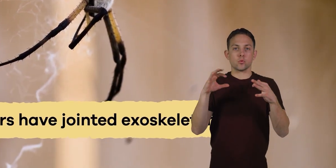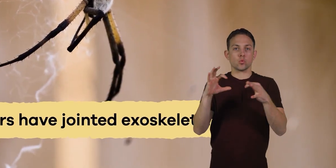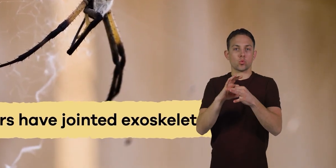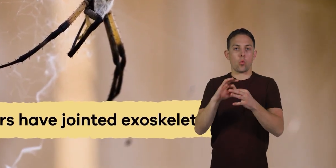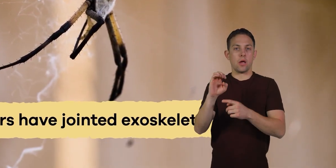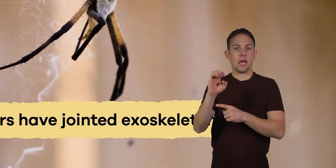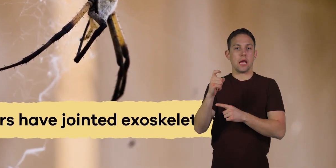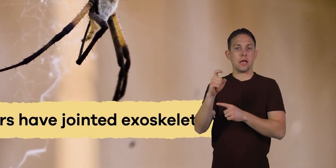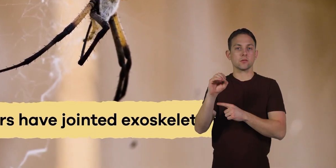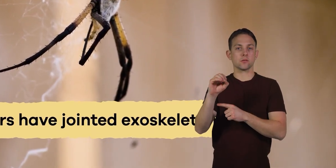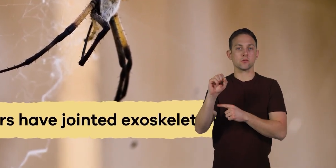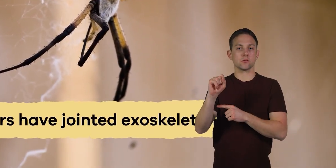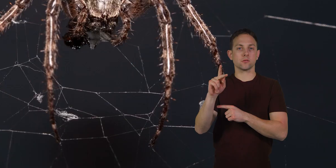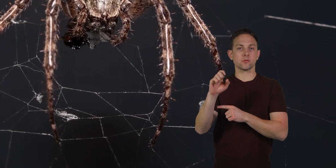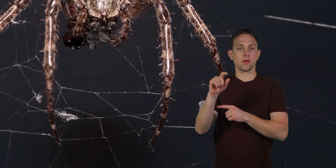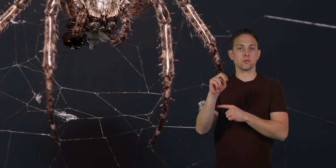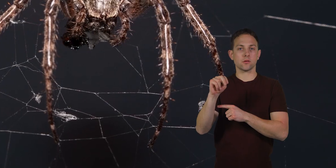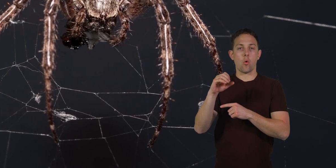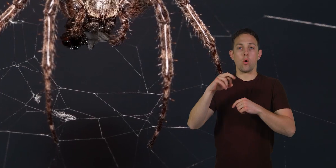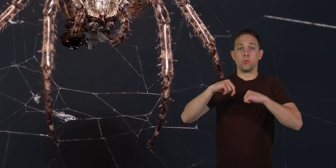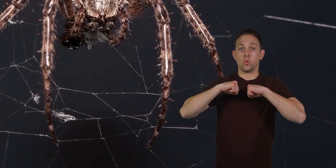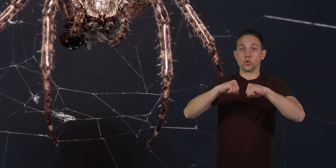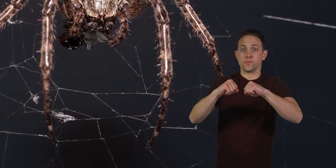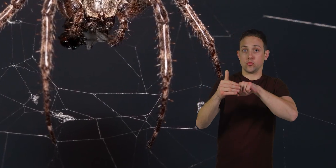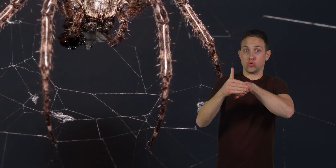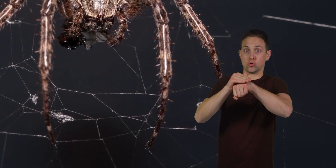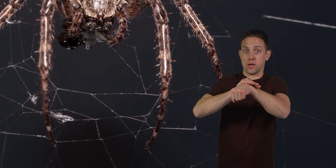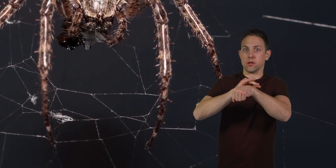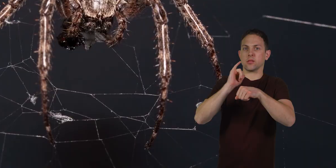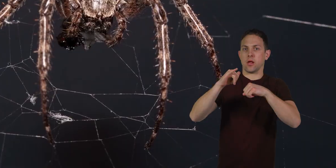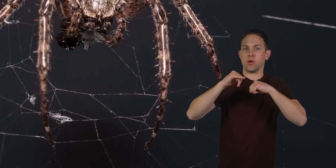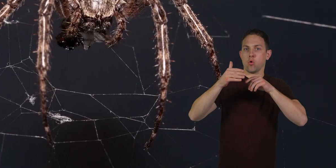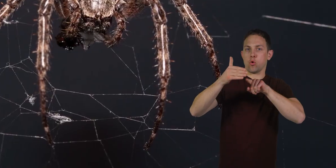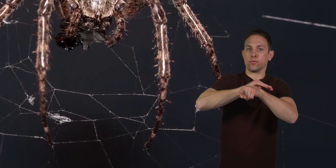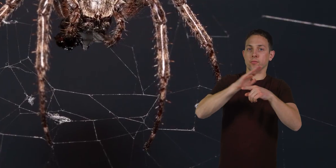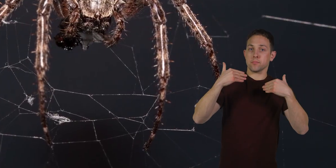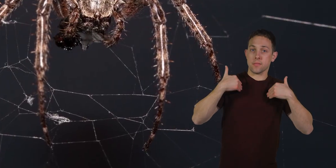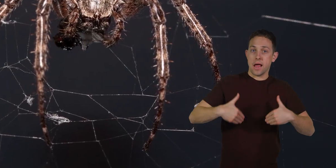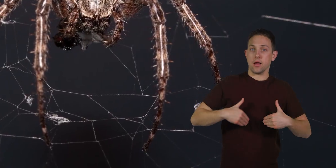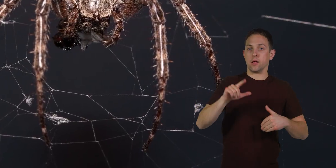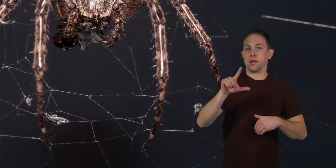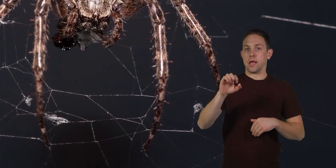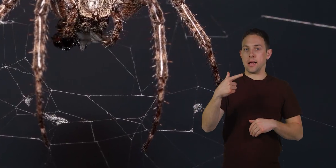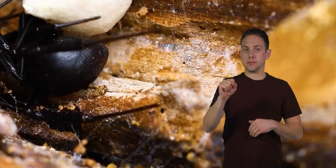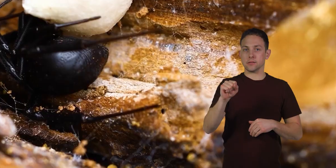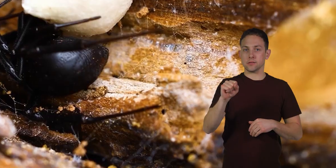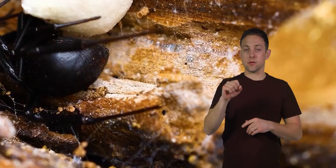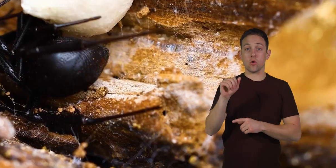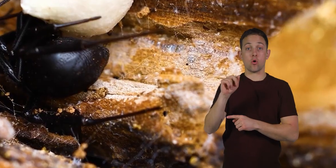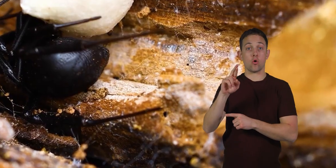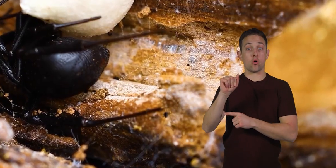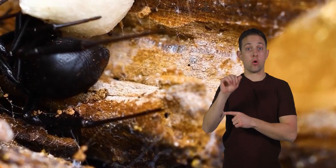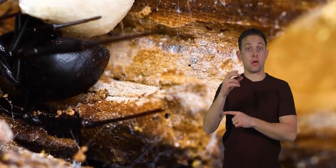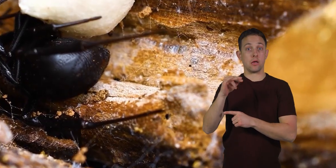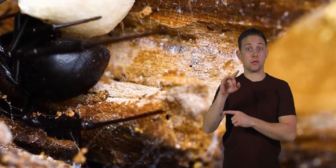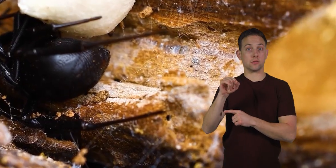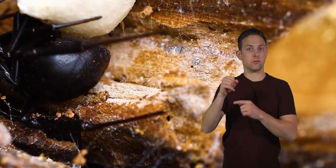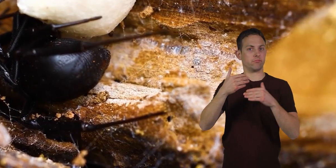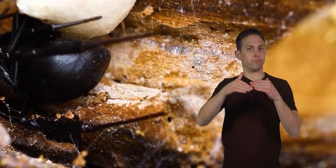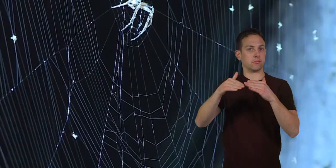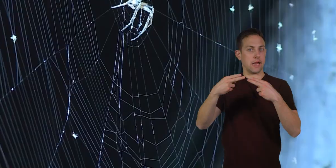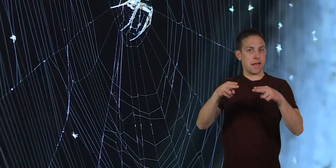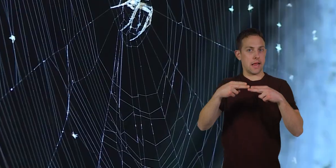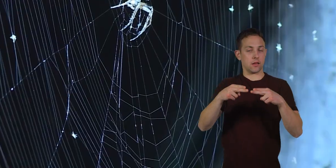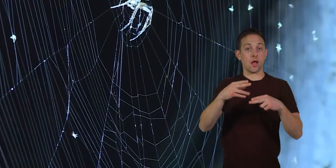jointed exoskeletons, or a protective shell covering their bodies and legs. Arachnids lay